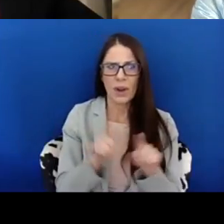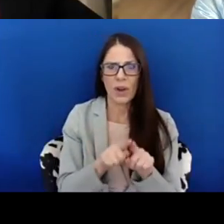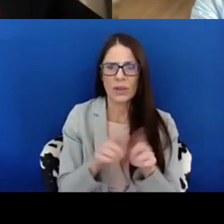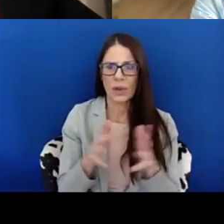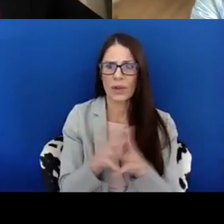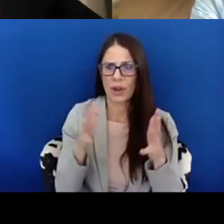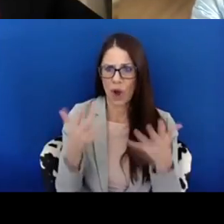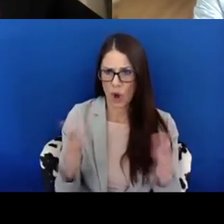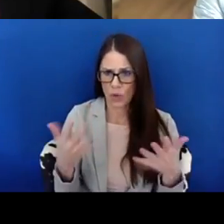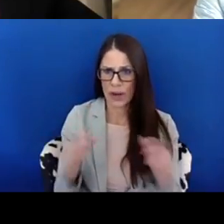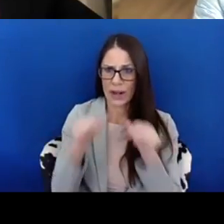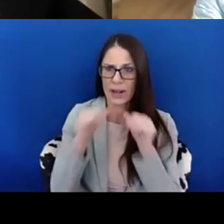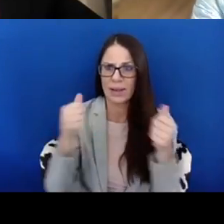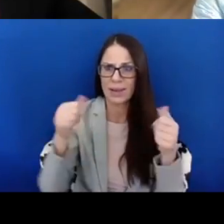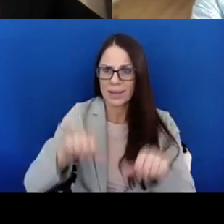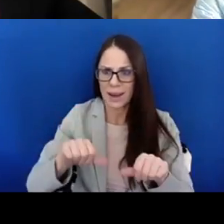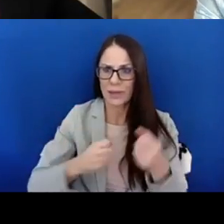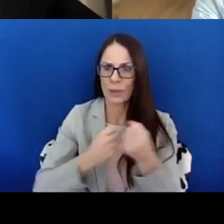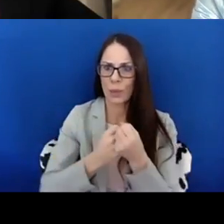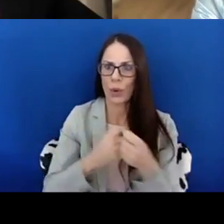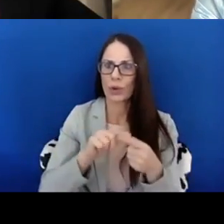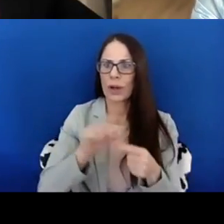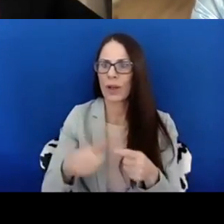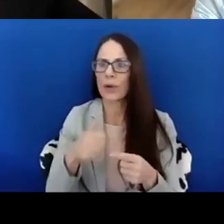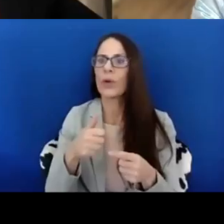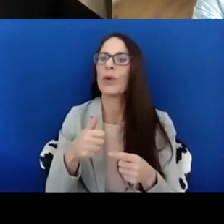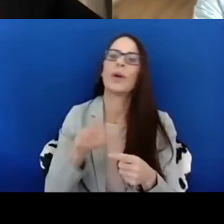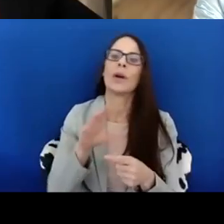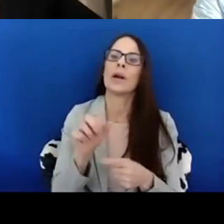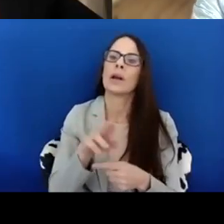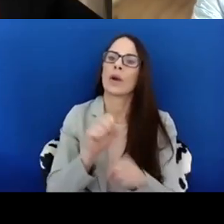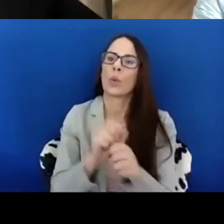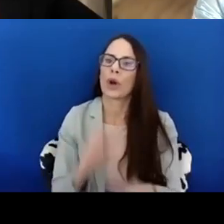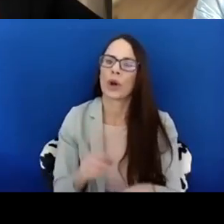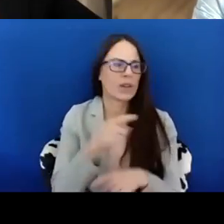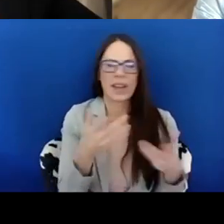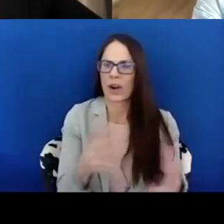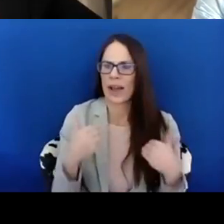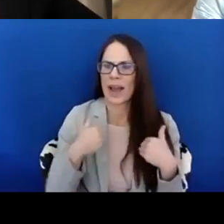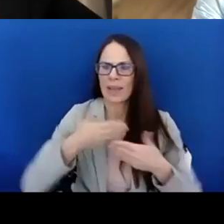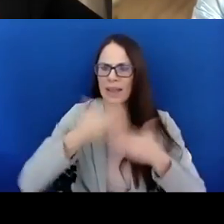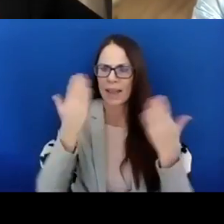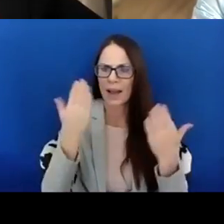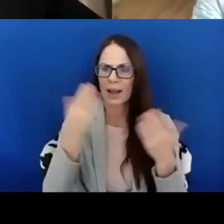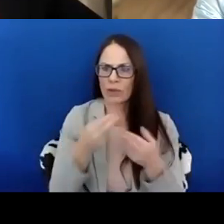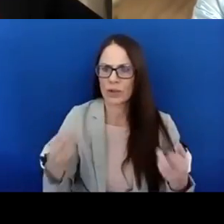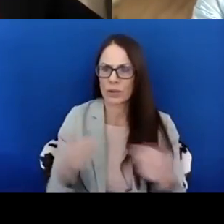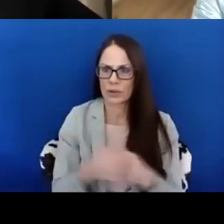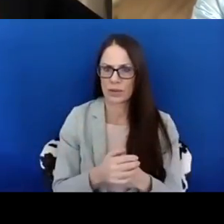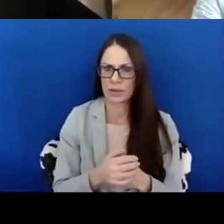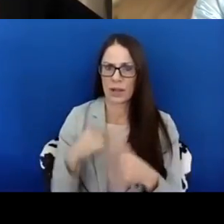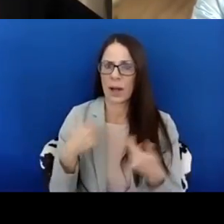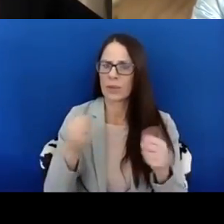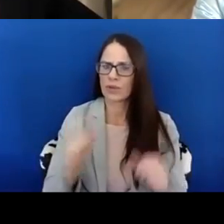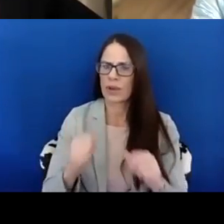support to precarious care workers. They already have a lack of resources. So what I'm trying to figure out is